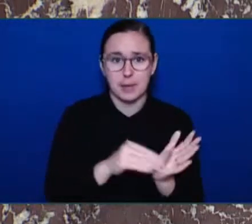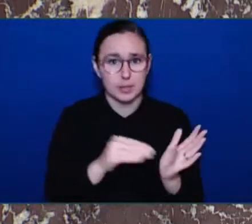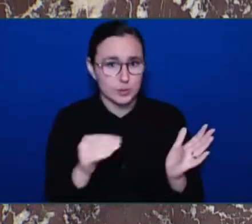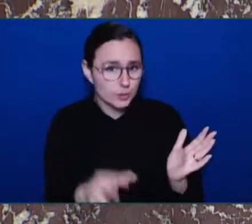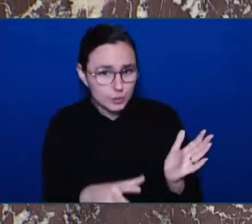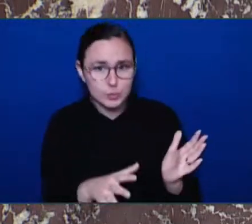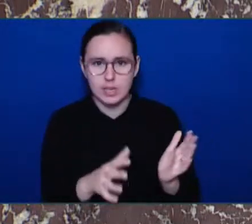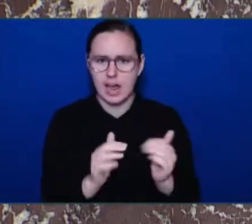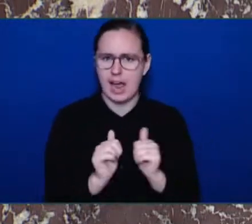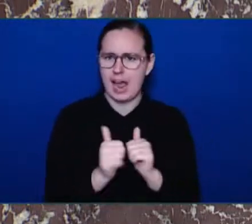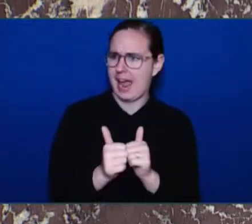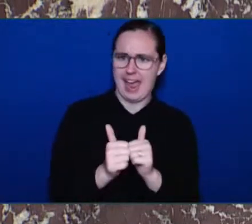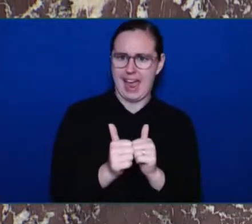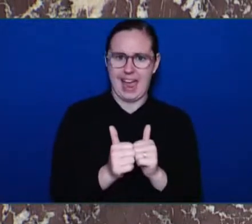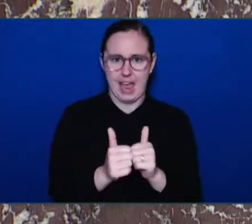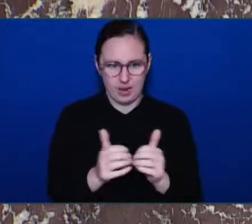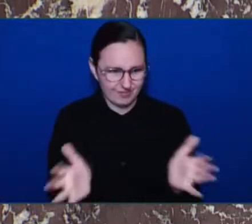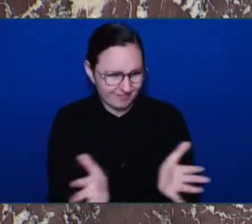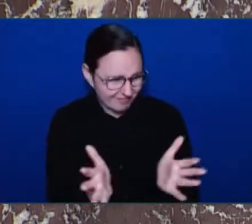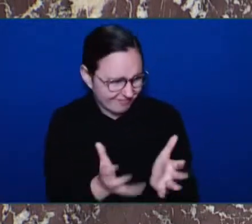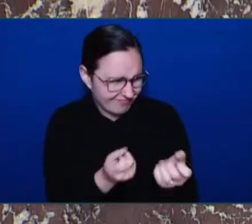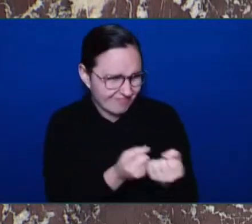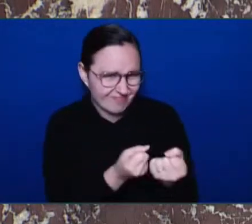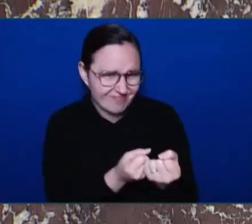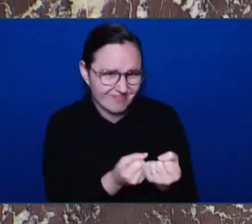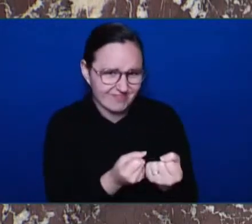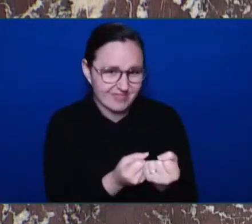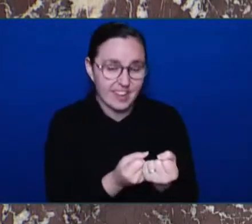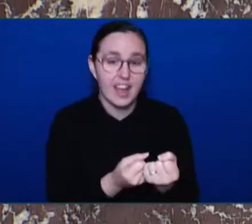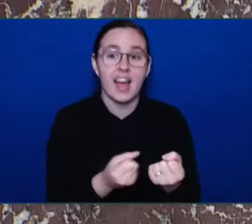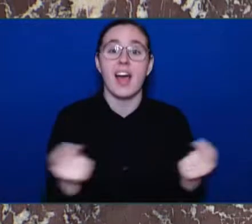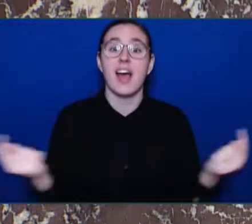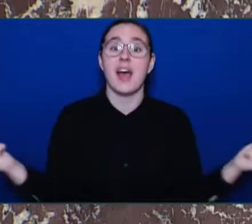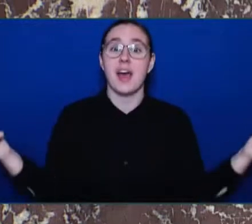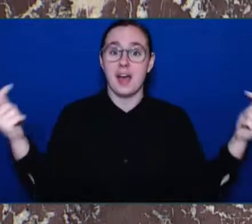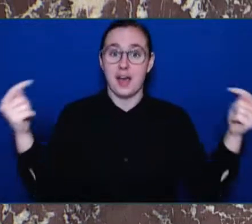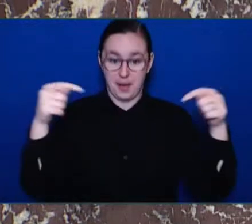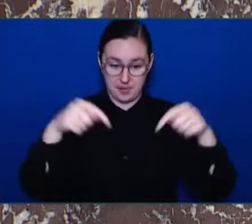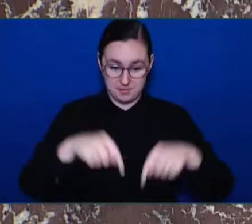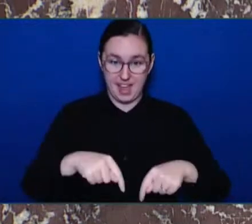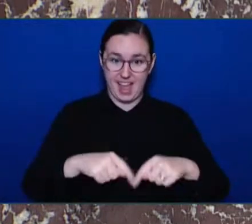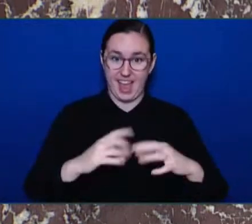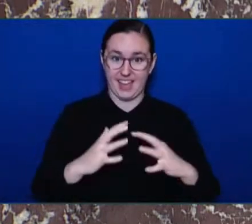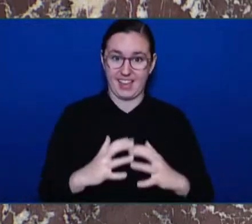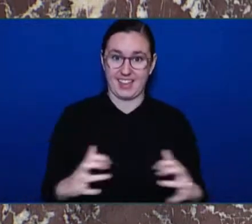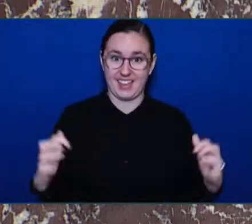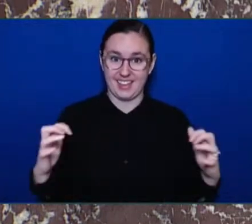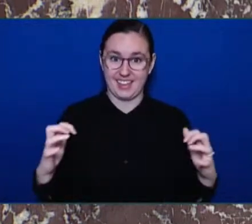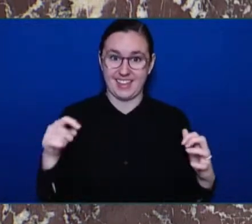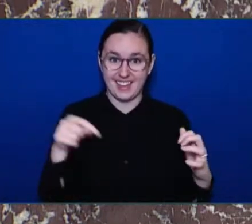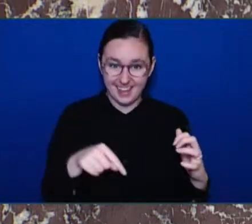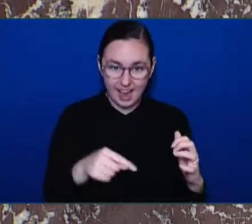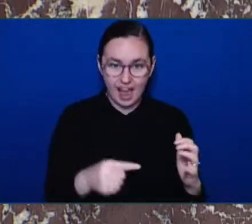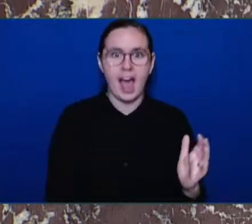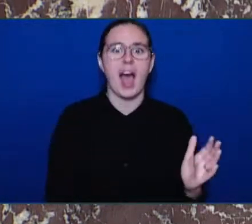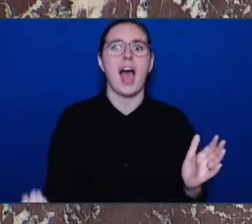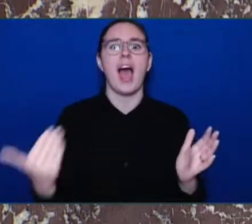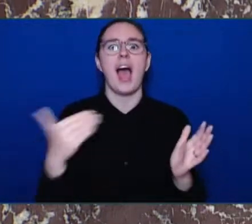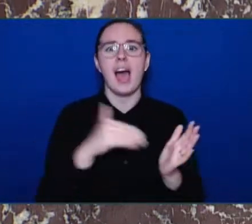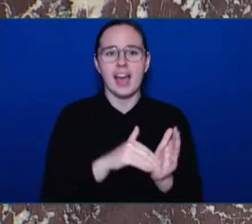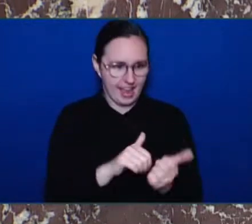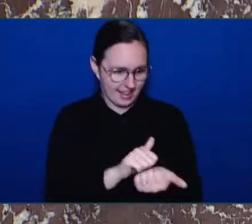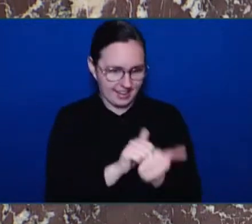transformed education again, creating activities and learning opportunities that helped to safeguard learners and their families.